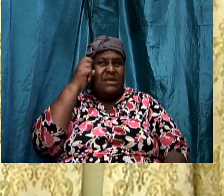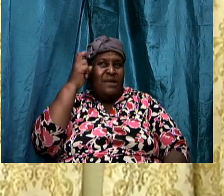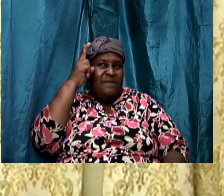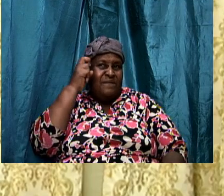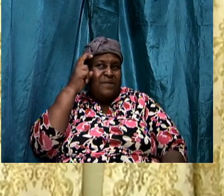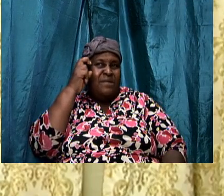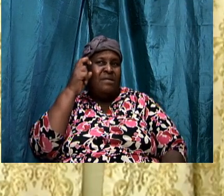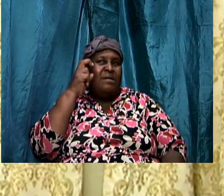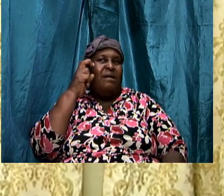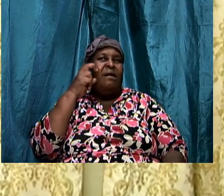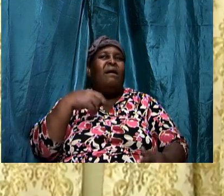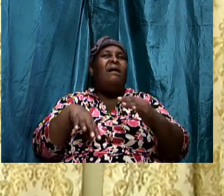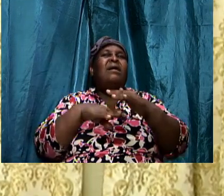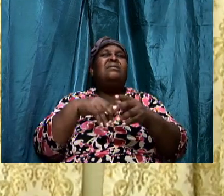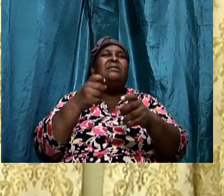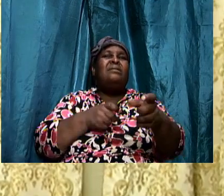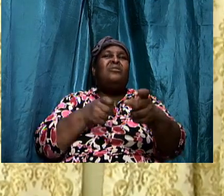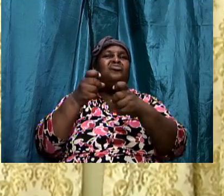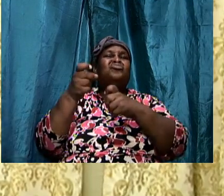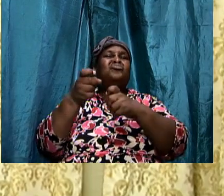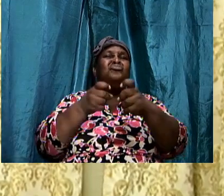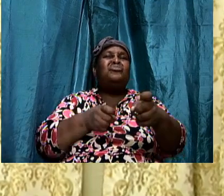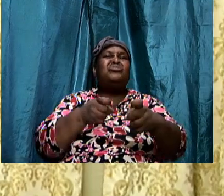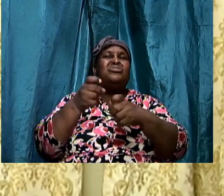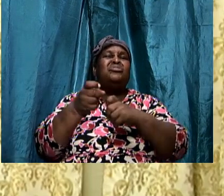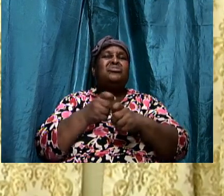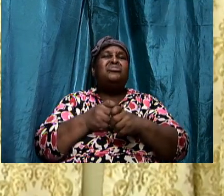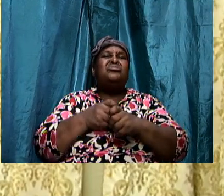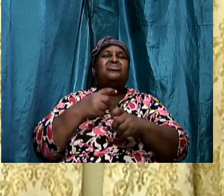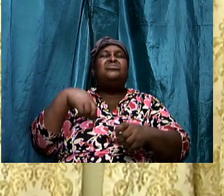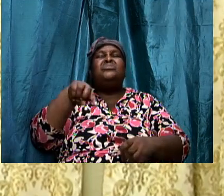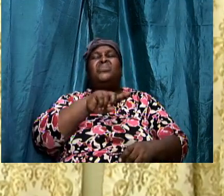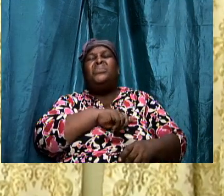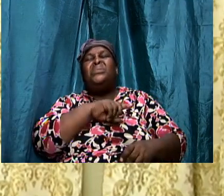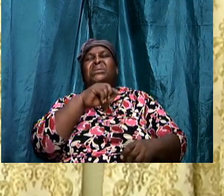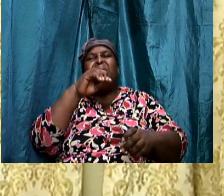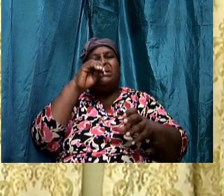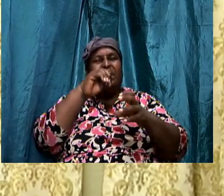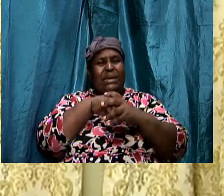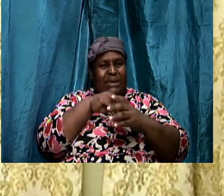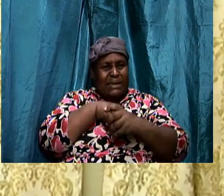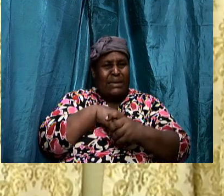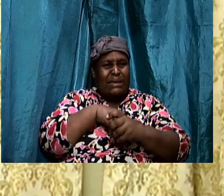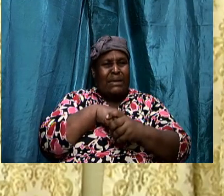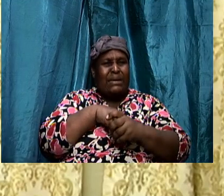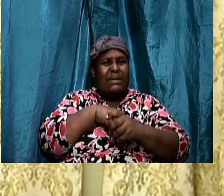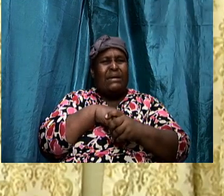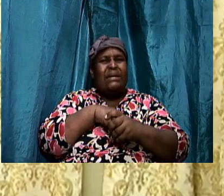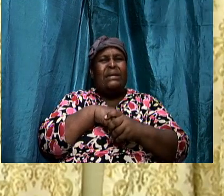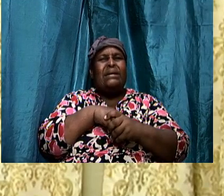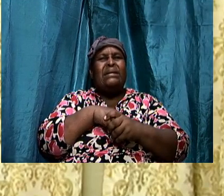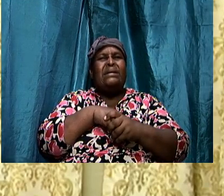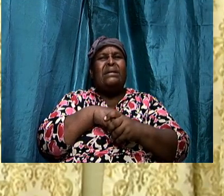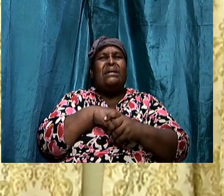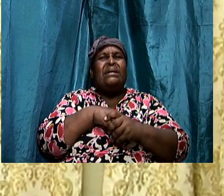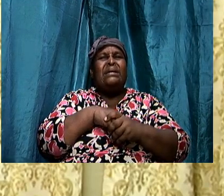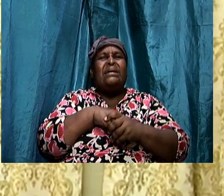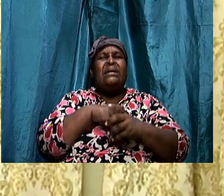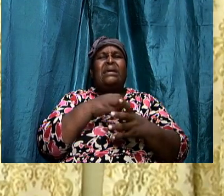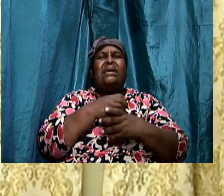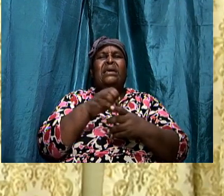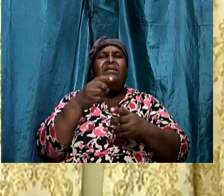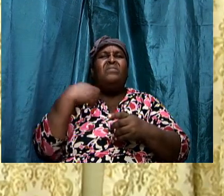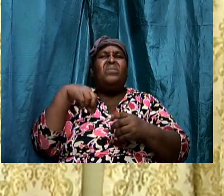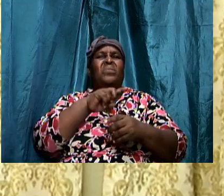we are in a predicament because we are losing and we don't even know